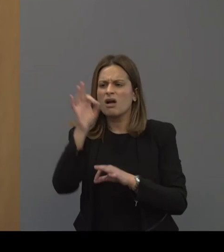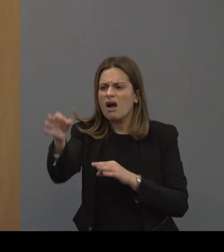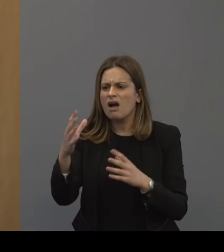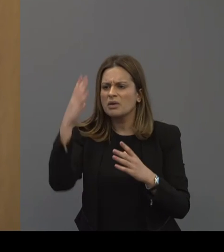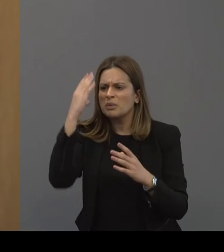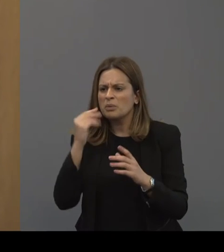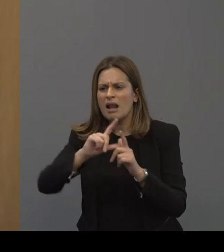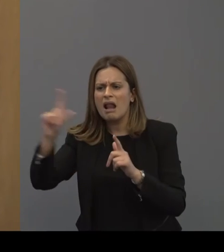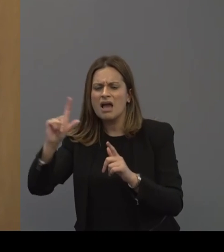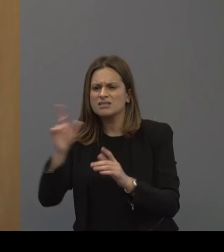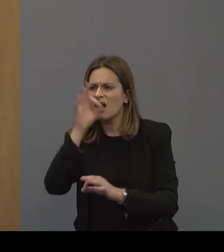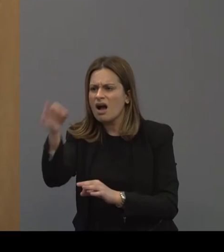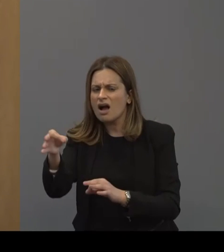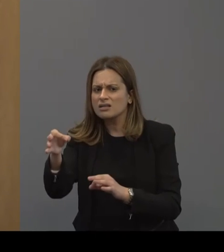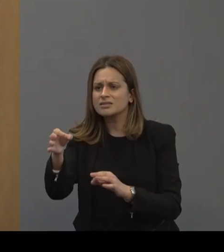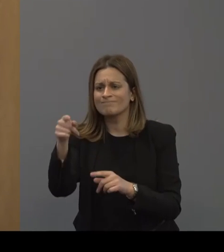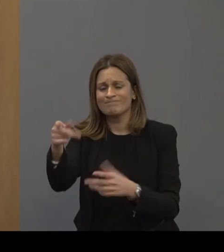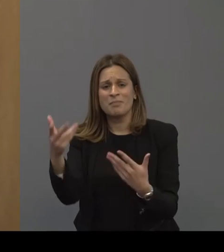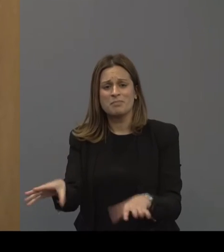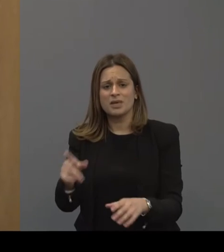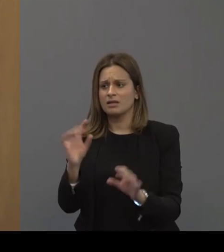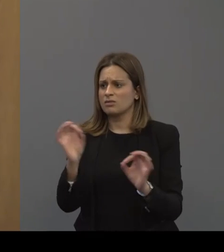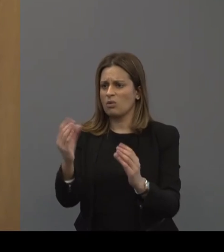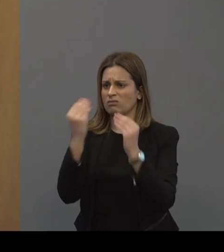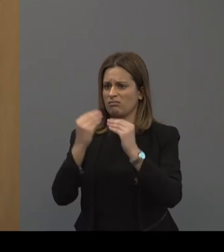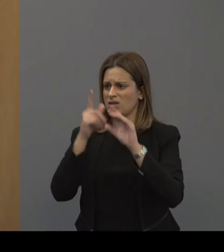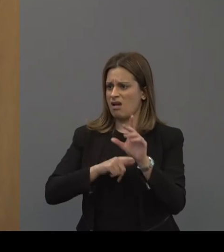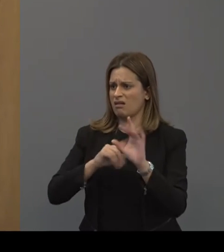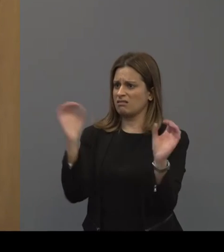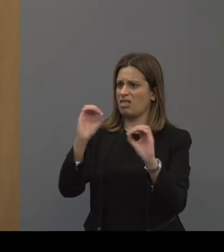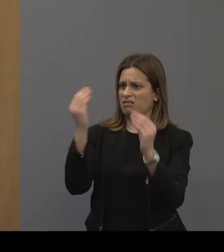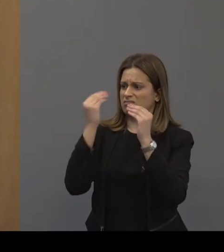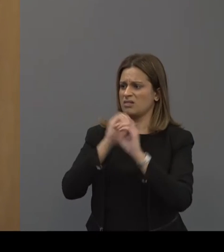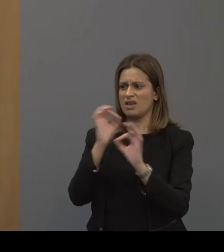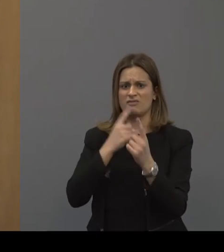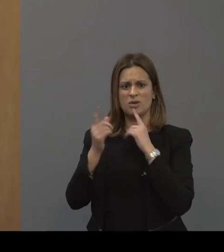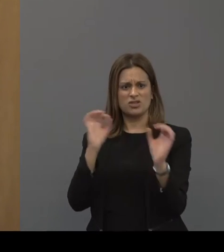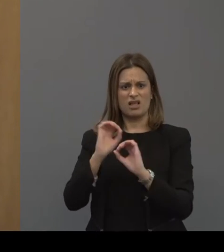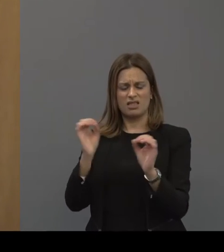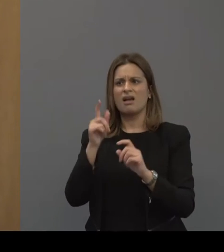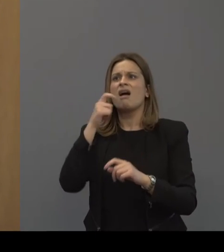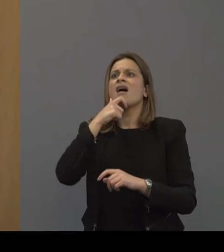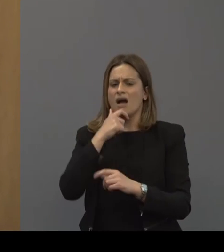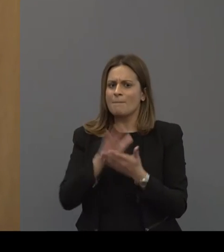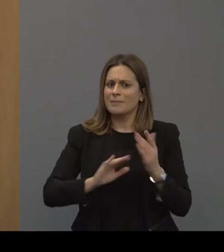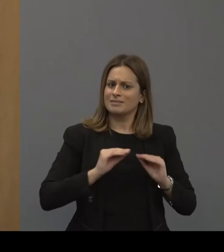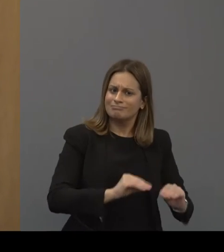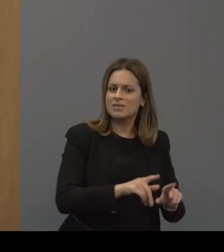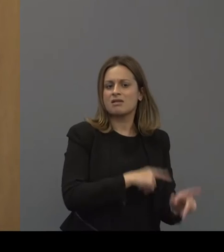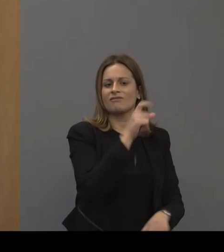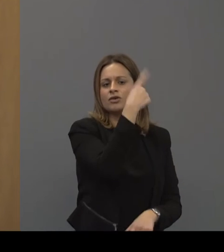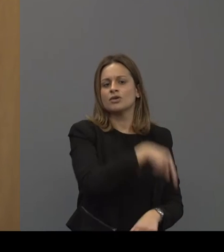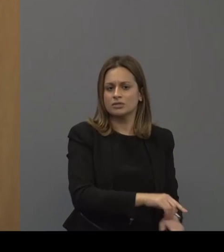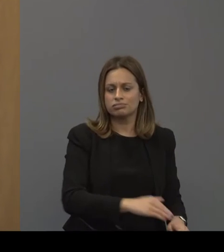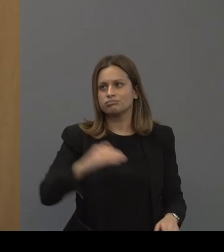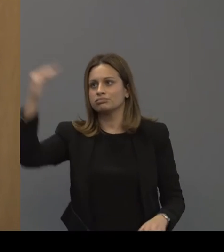hearing loss later in life lamented that no one taught them when they were young. So we need to start instilling that value